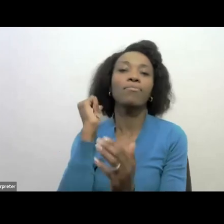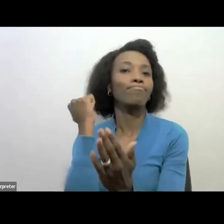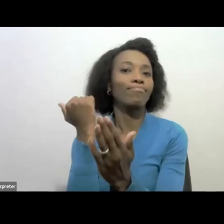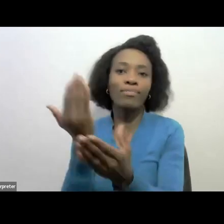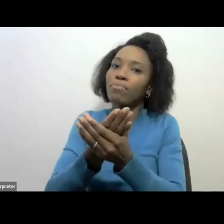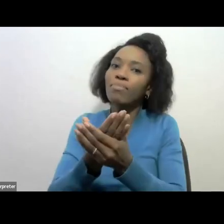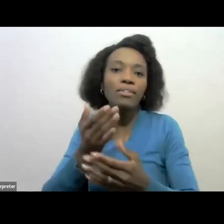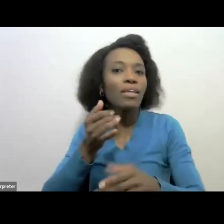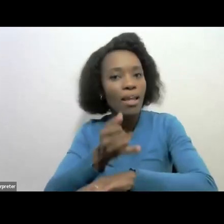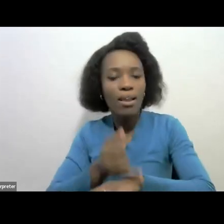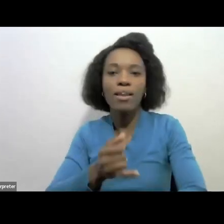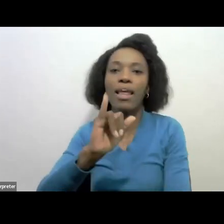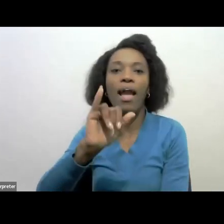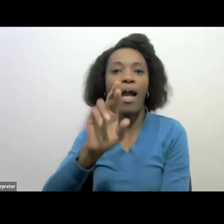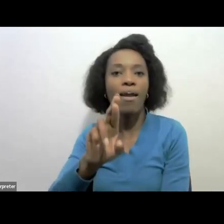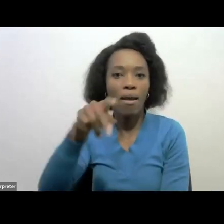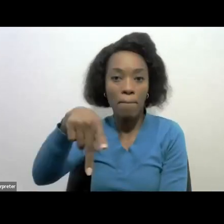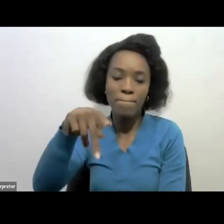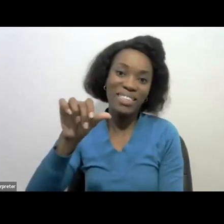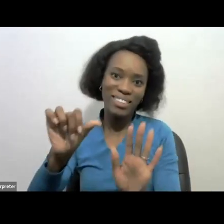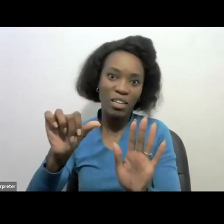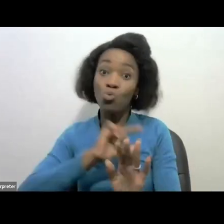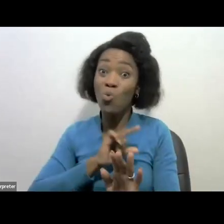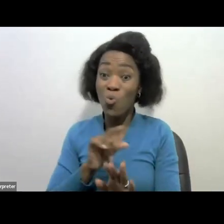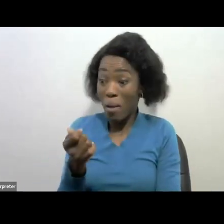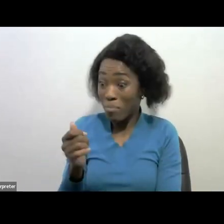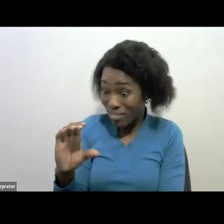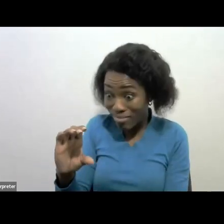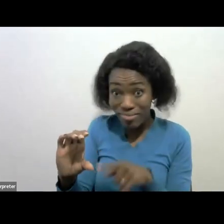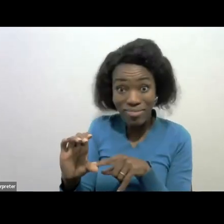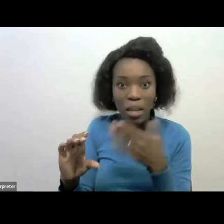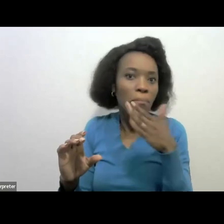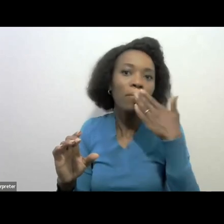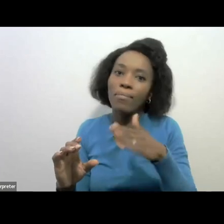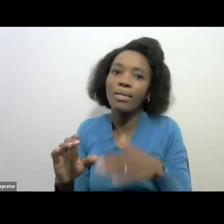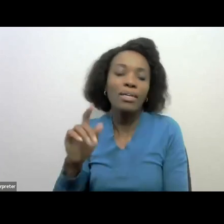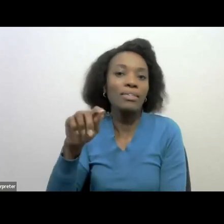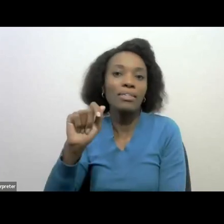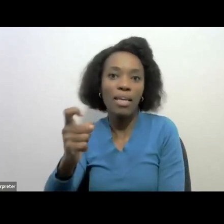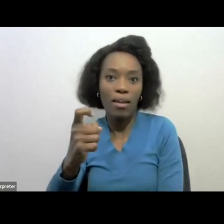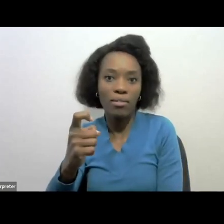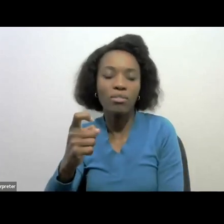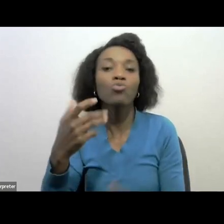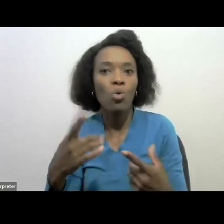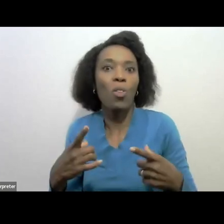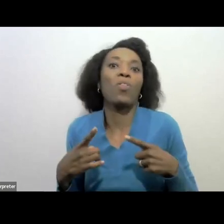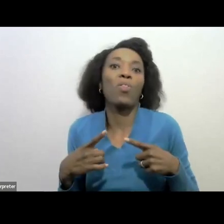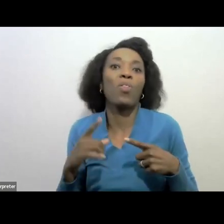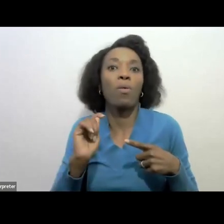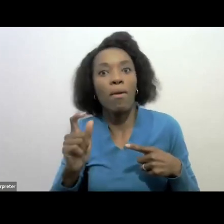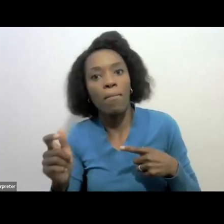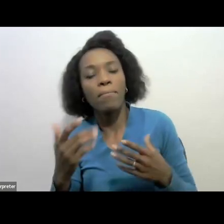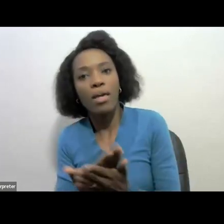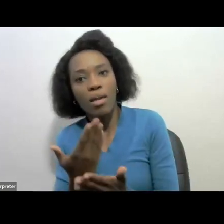so that you can start being making provisions for your taxes marinda has touched on different types of